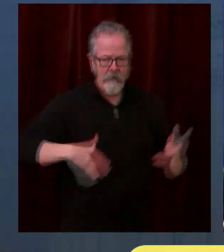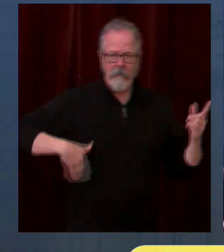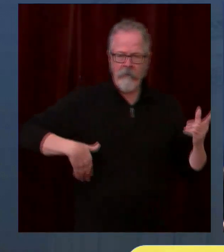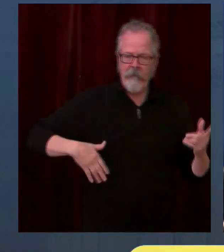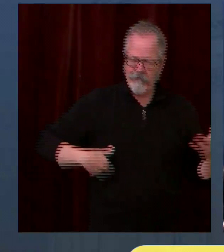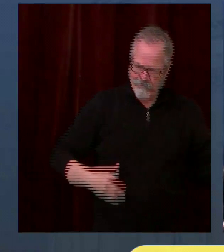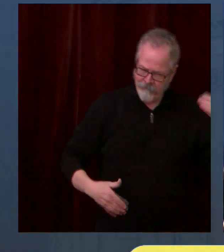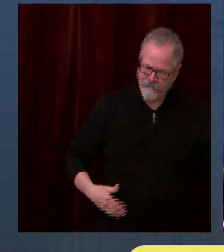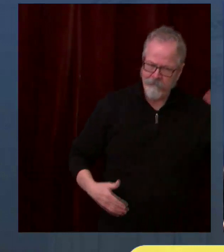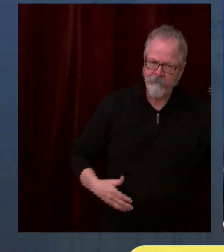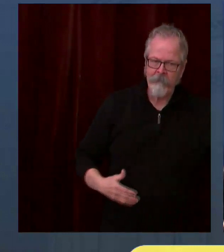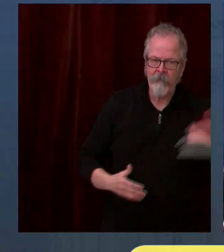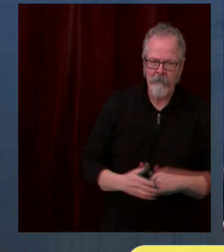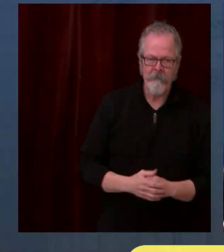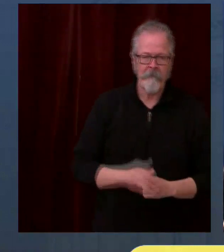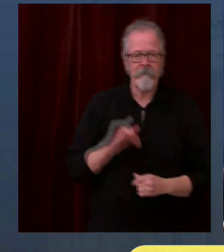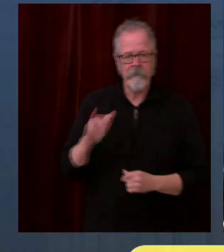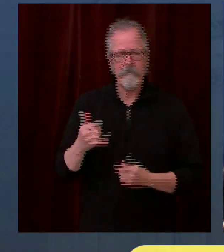today.